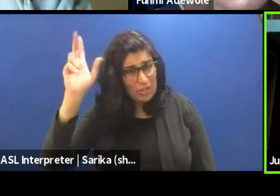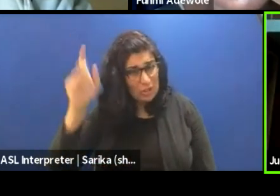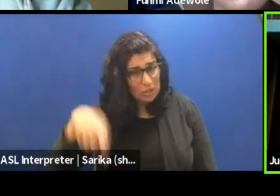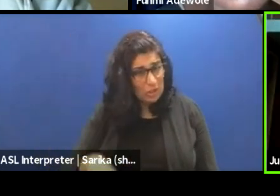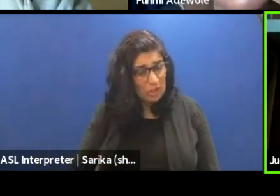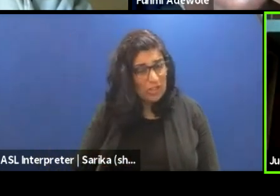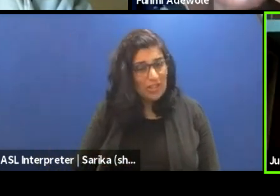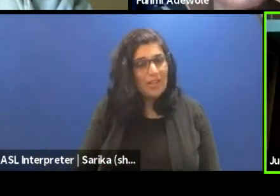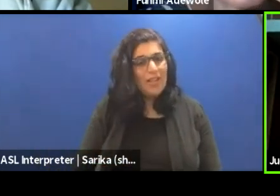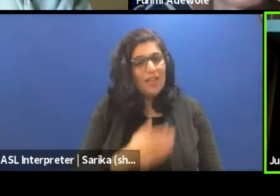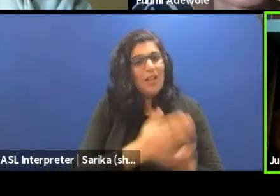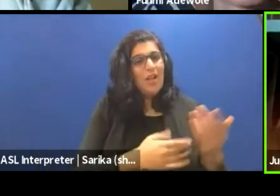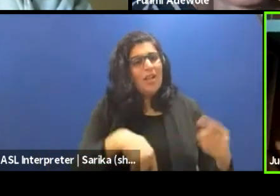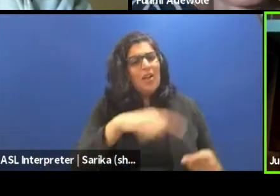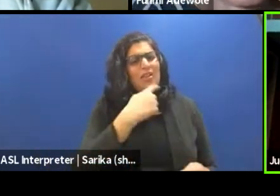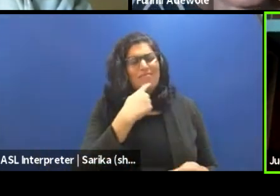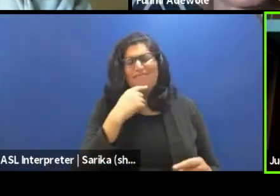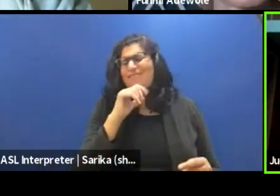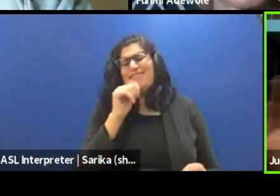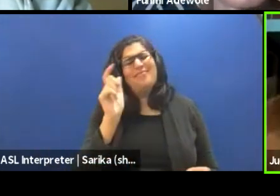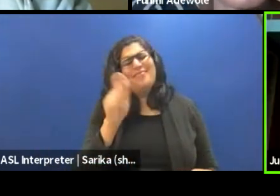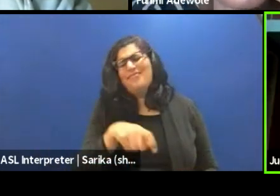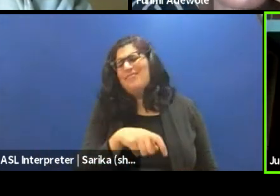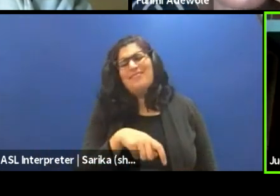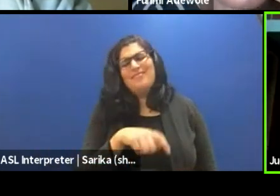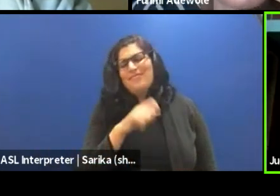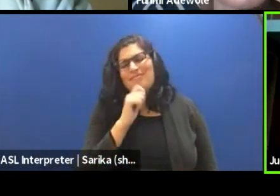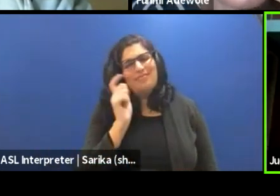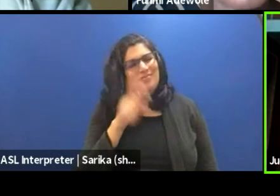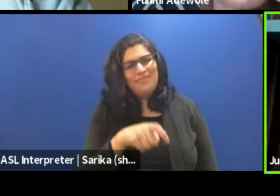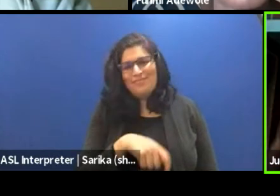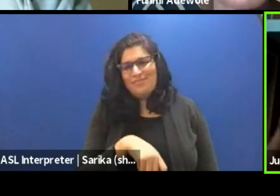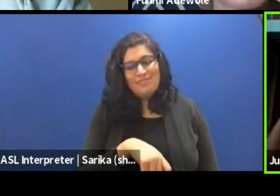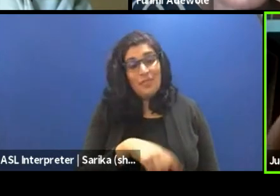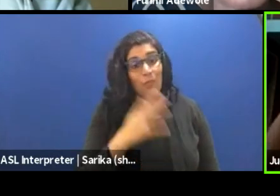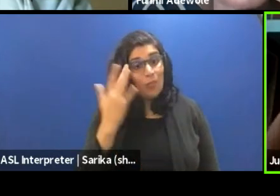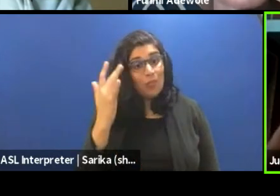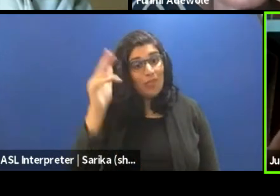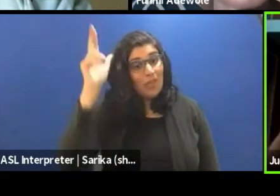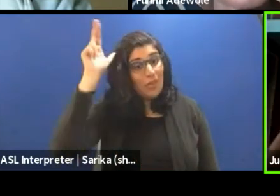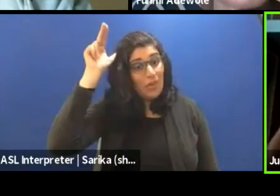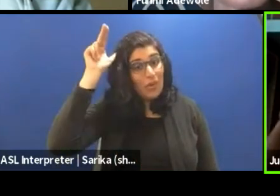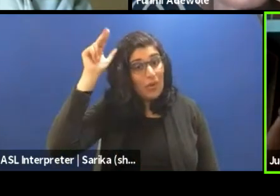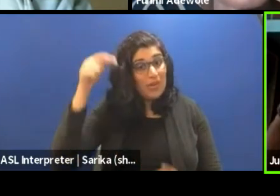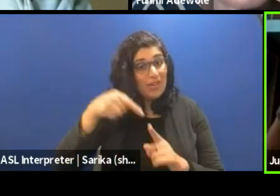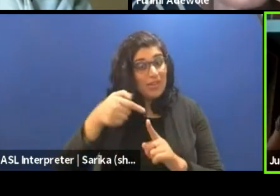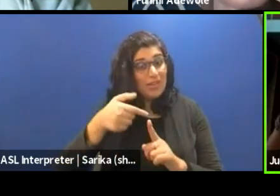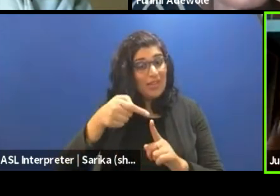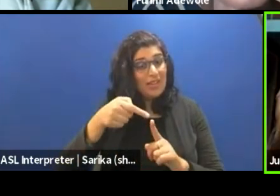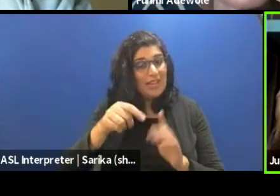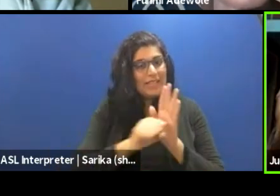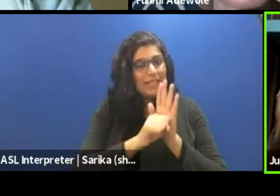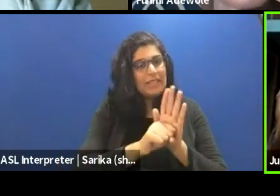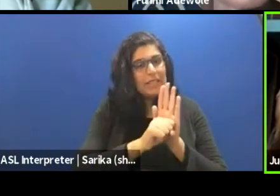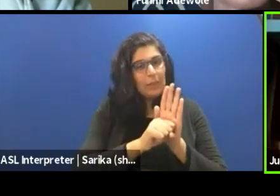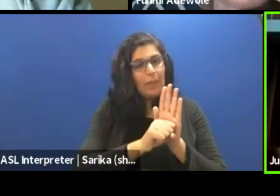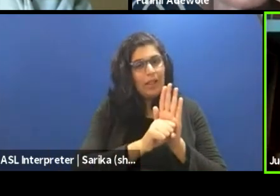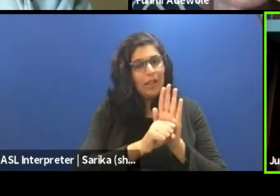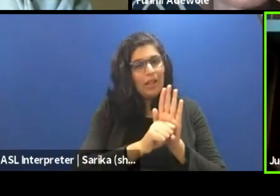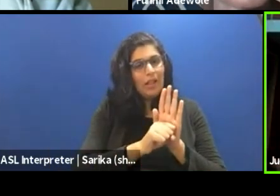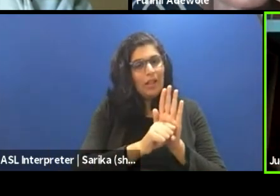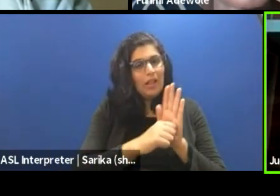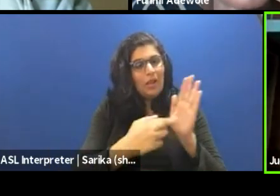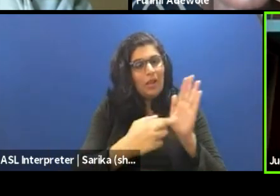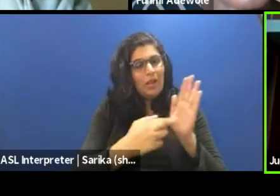certain number of them were saying, no, they don't have, no, you don't have to put horses because the horse is a symbolic, is a symbolic